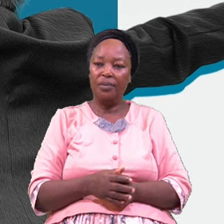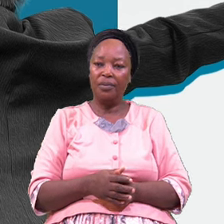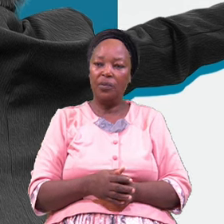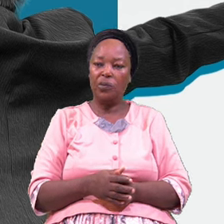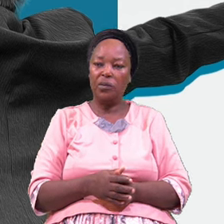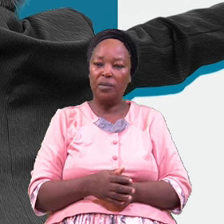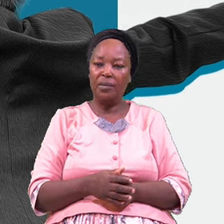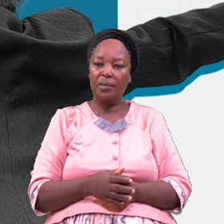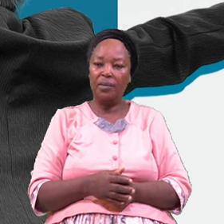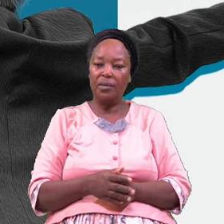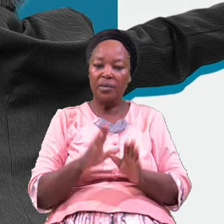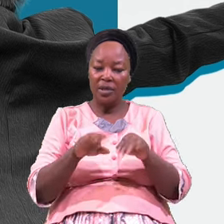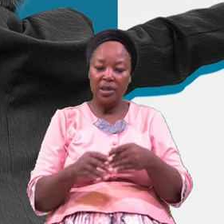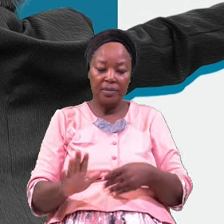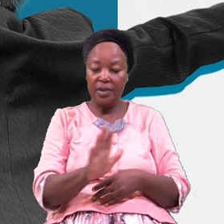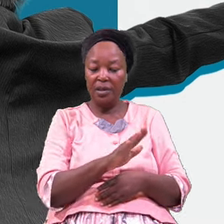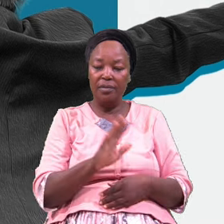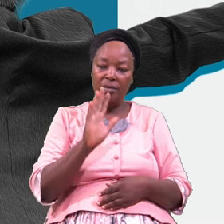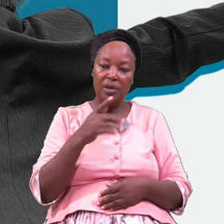Give Them The Correct Name